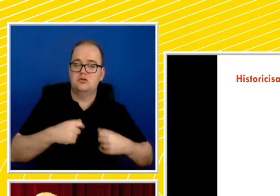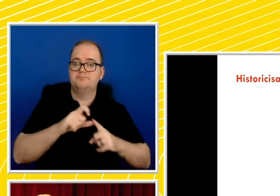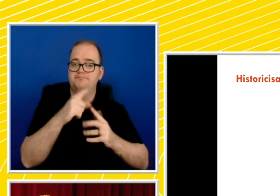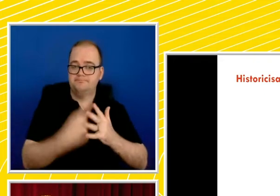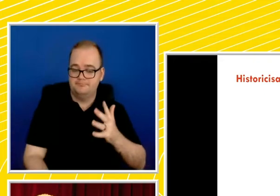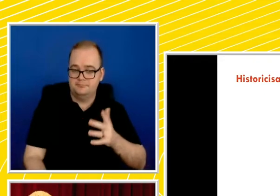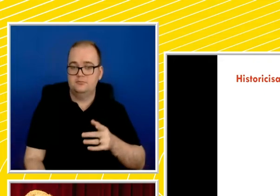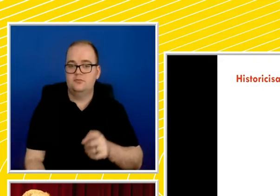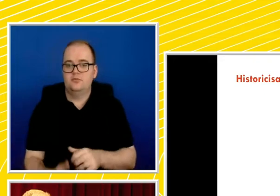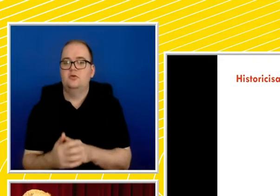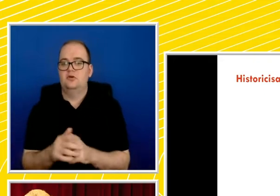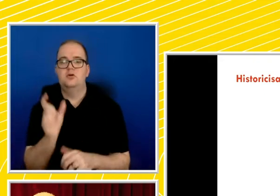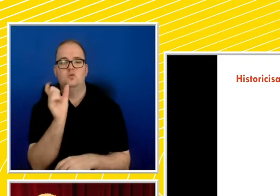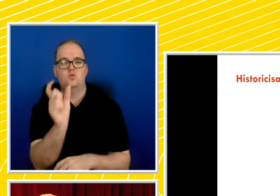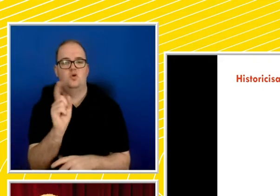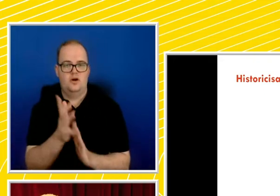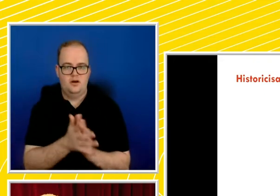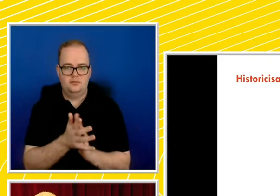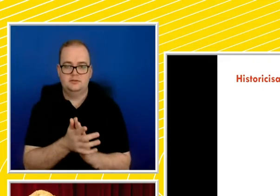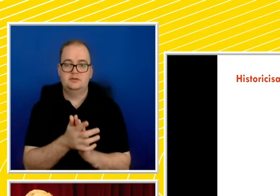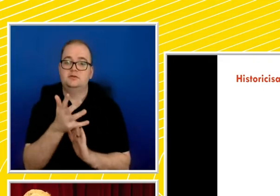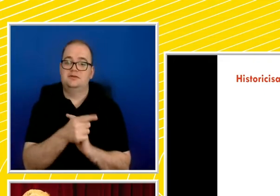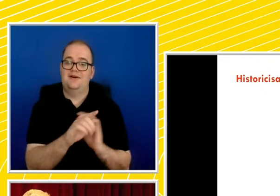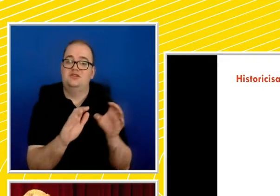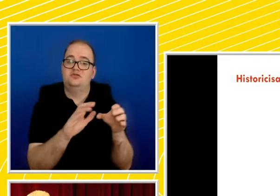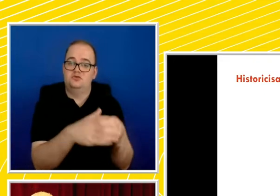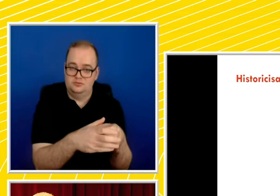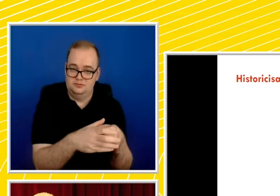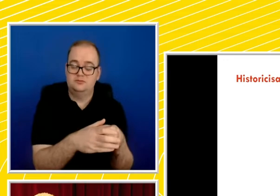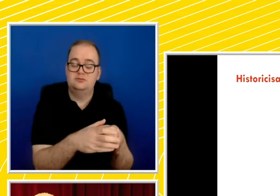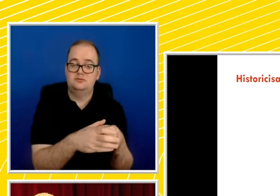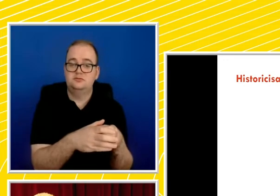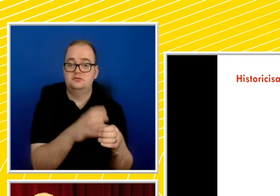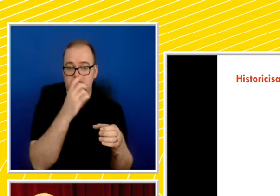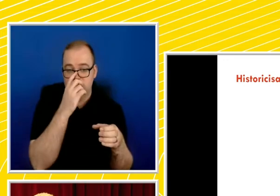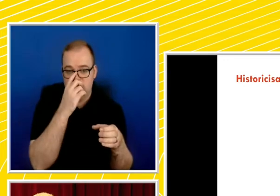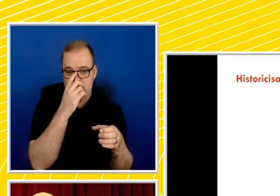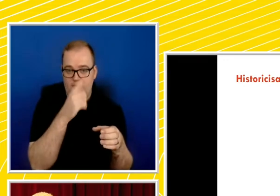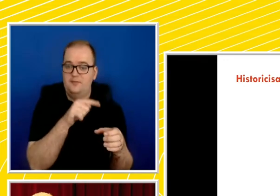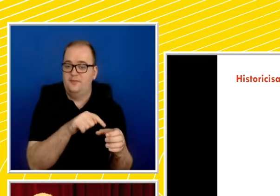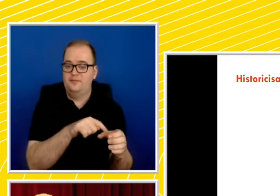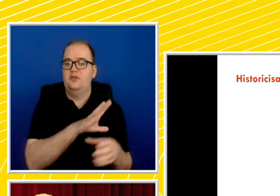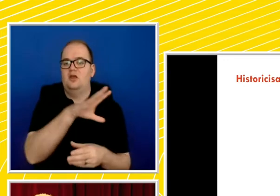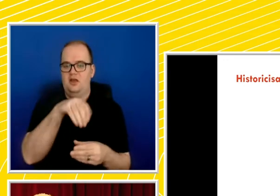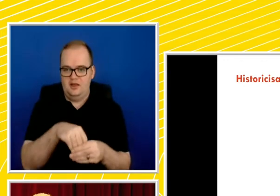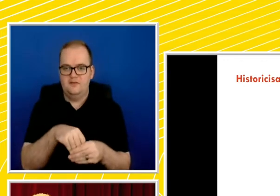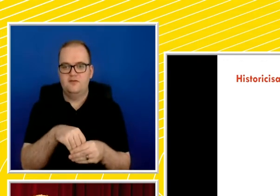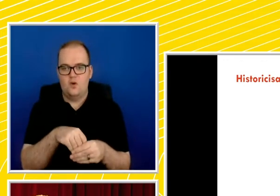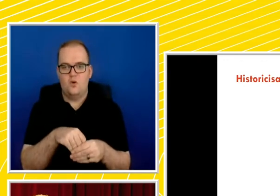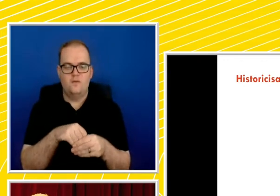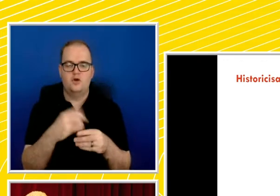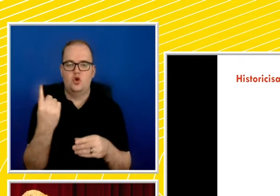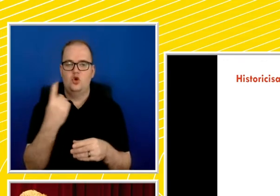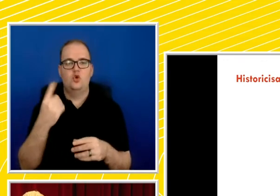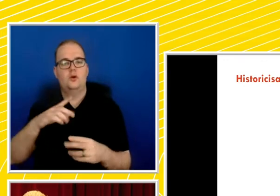is one of the many victim groups adjacent to the attempted genocide of European Jewish civilisation. So what this